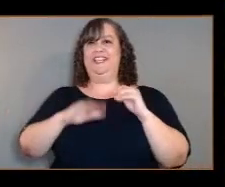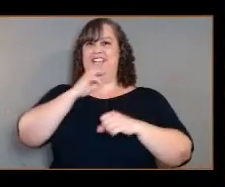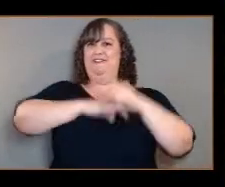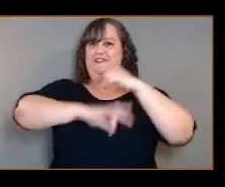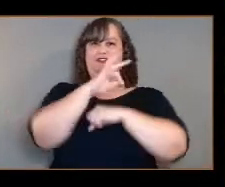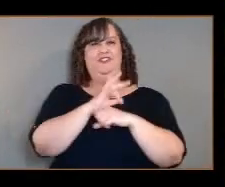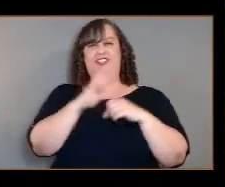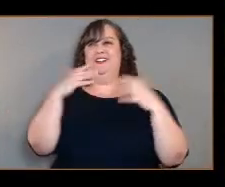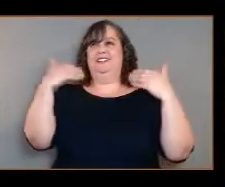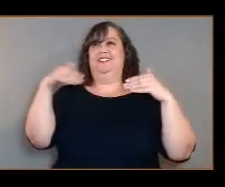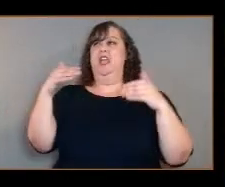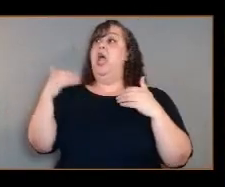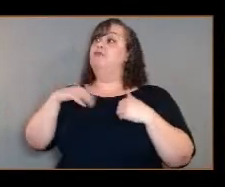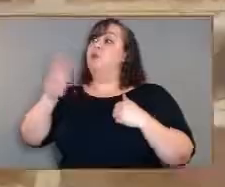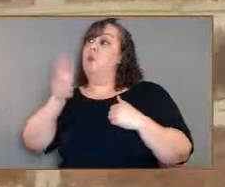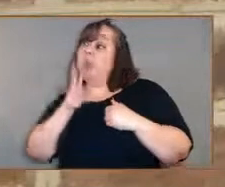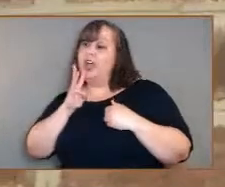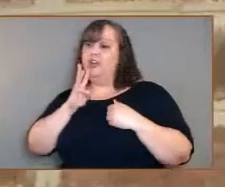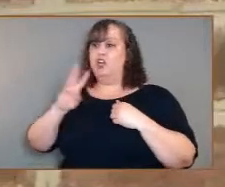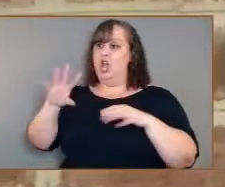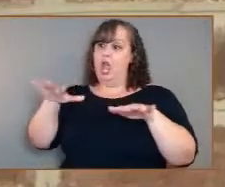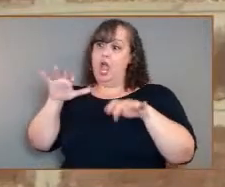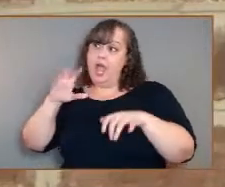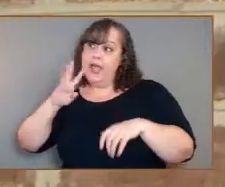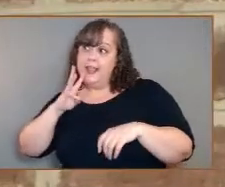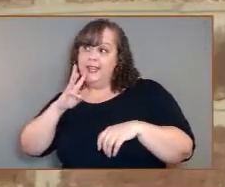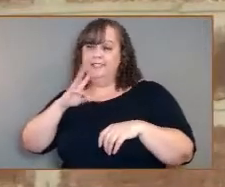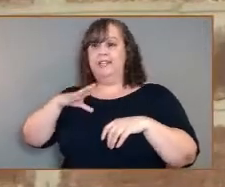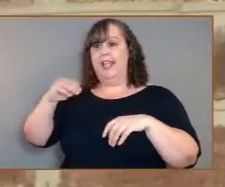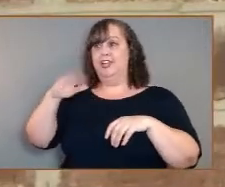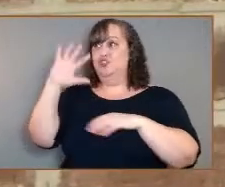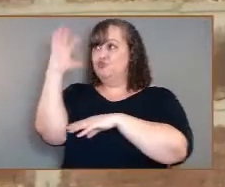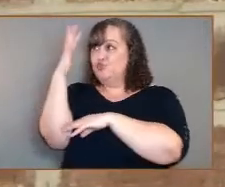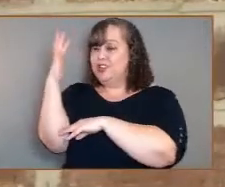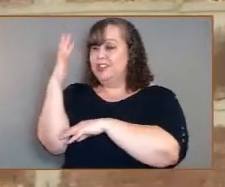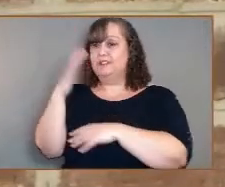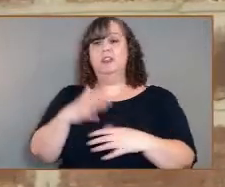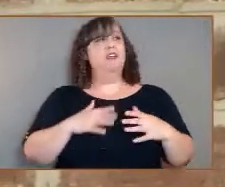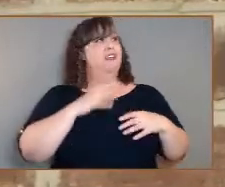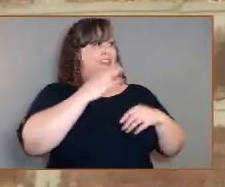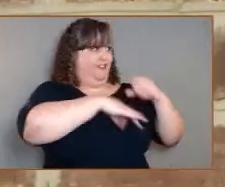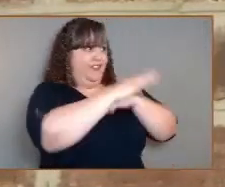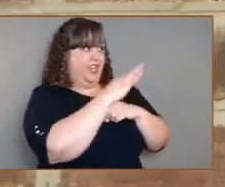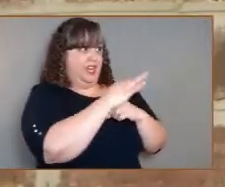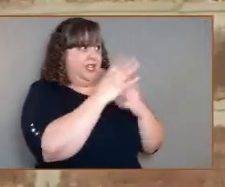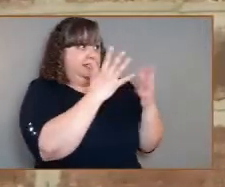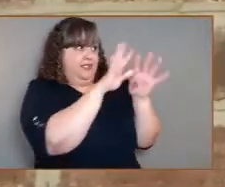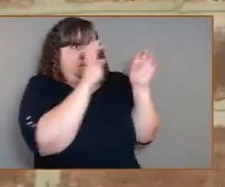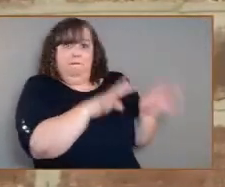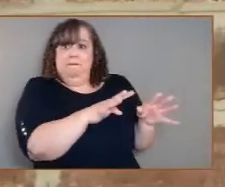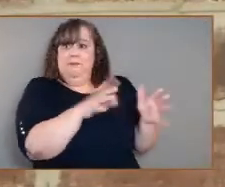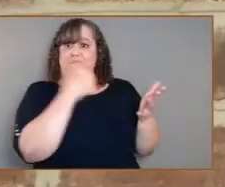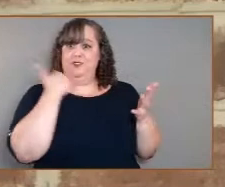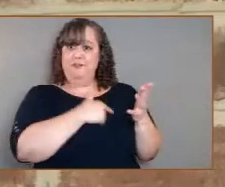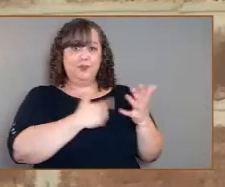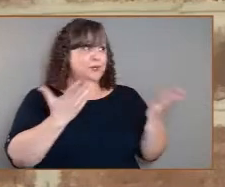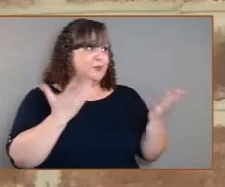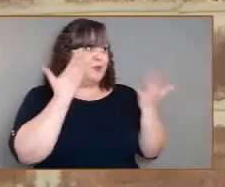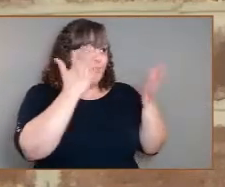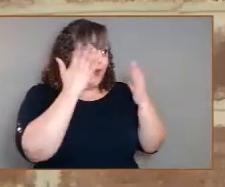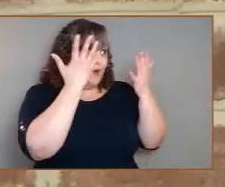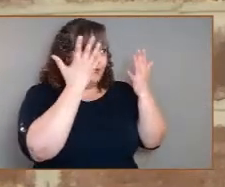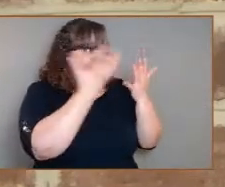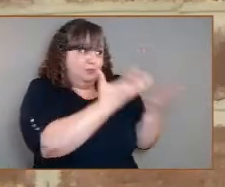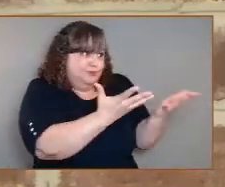water, we've got ice, we have trees. Venus is one of the most enigmatic worlds that we know of. We have so many unanswered